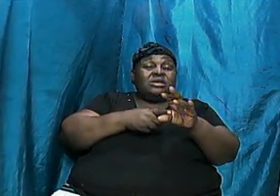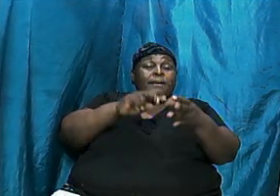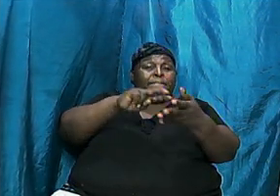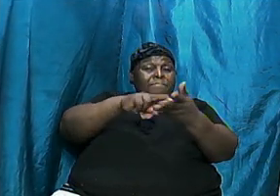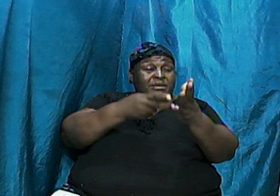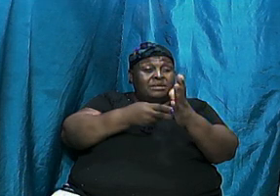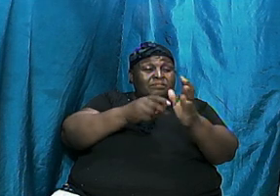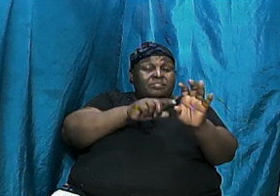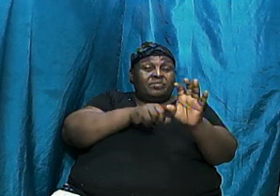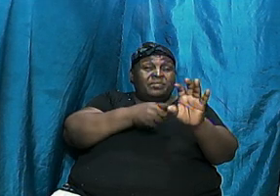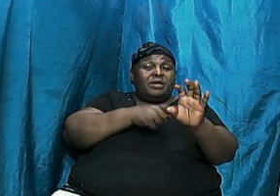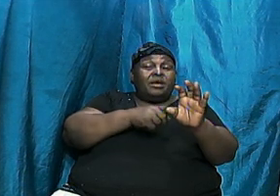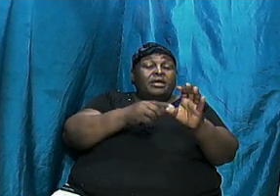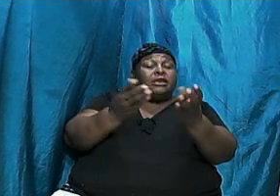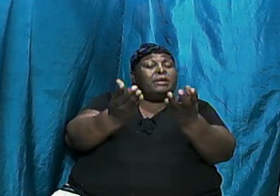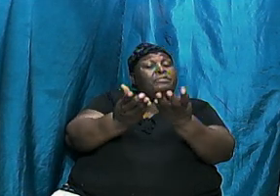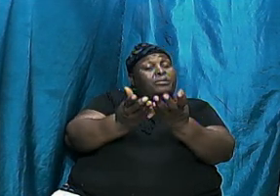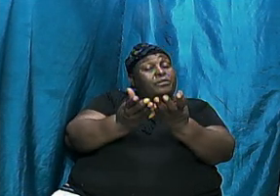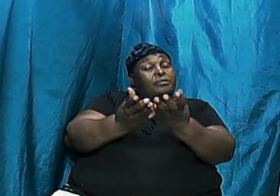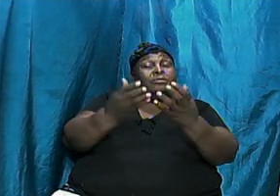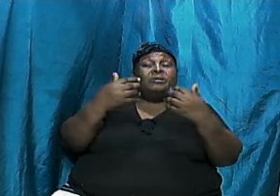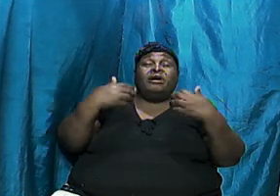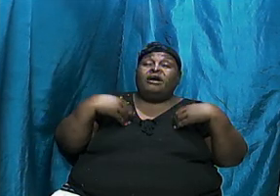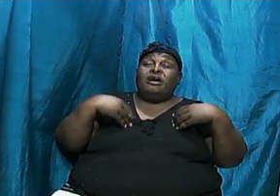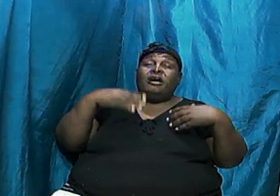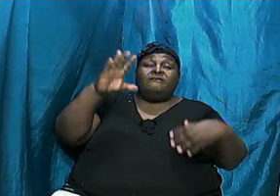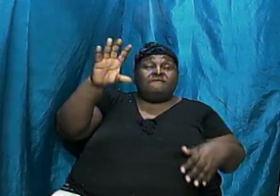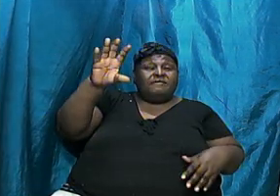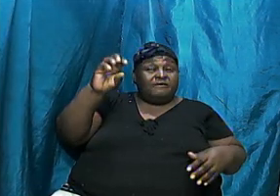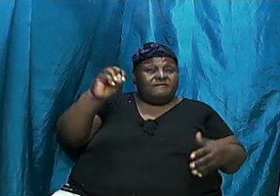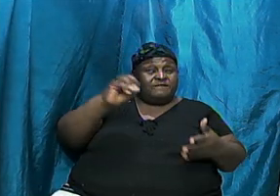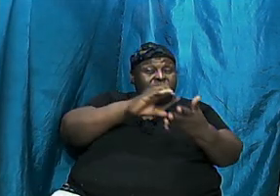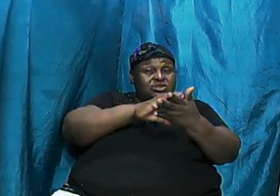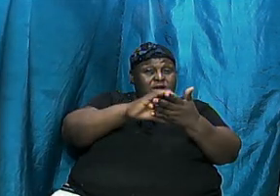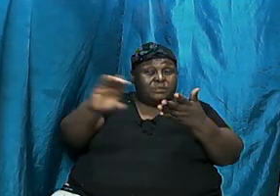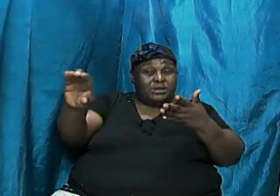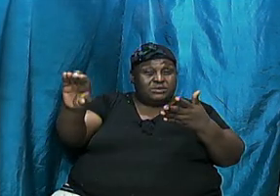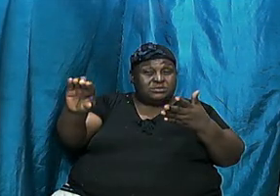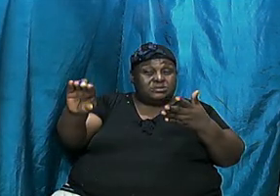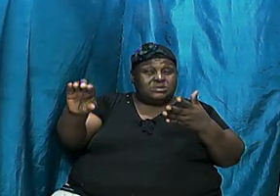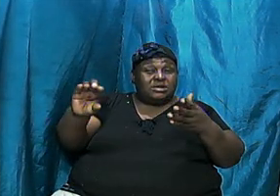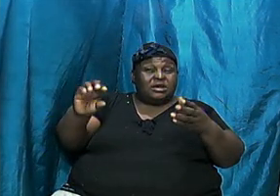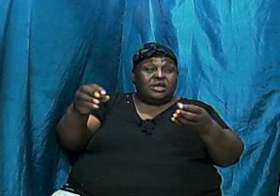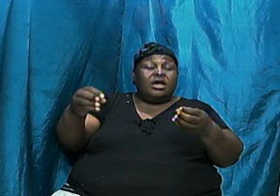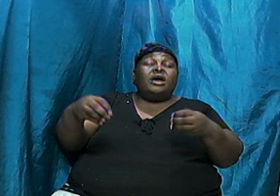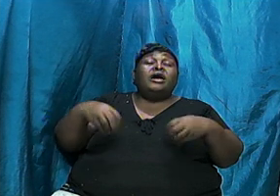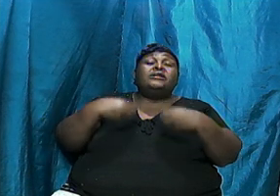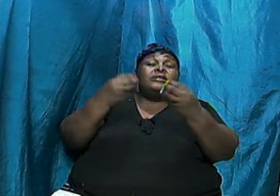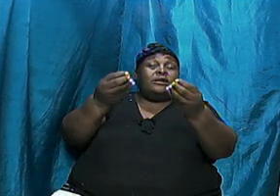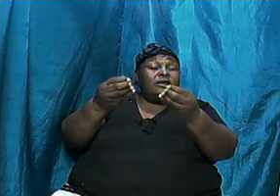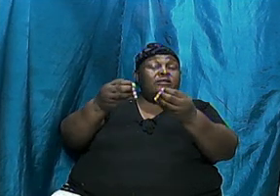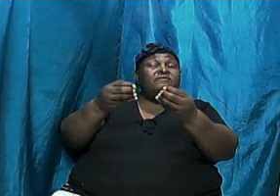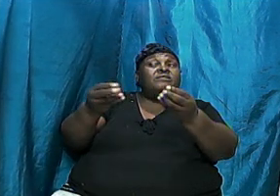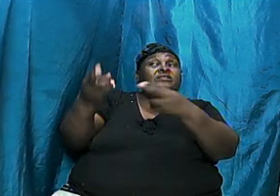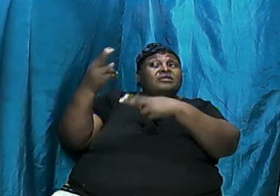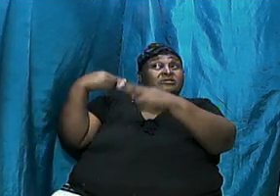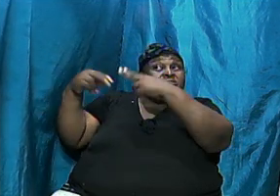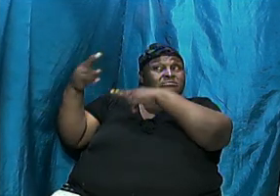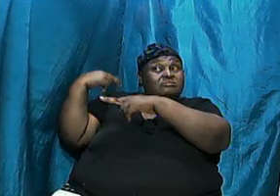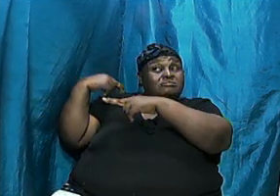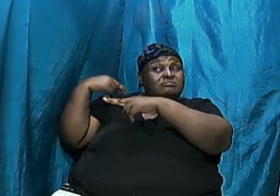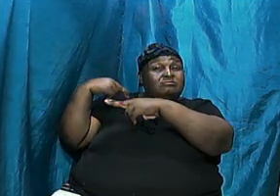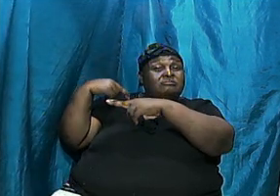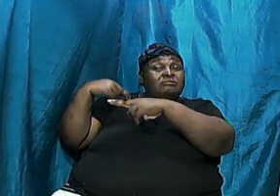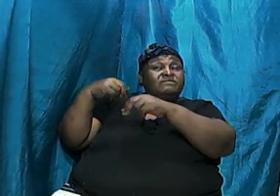is, has 50 chapters and gives us a history of the origin of all things.